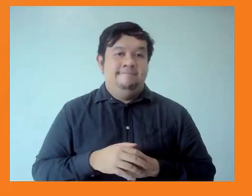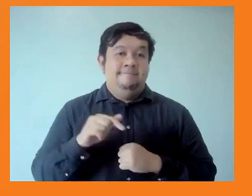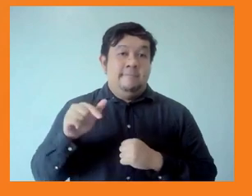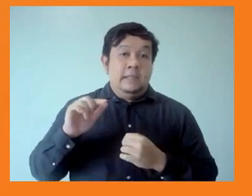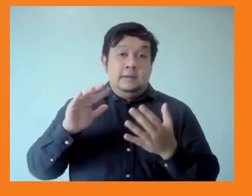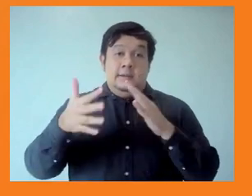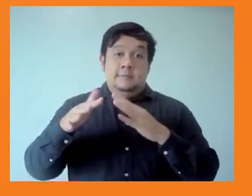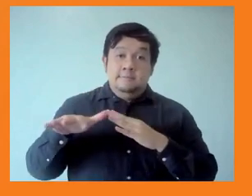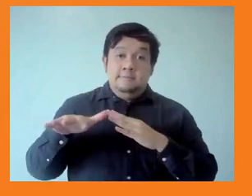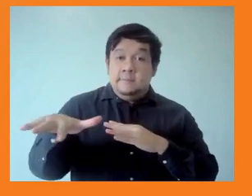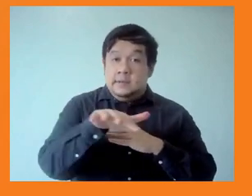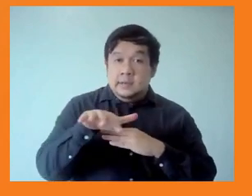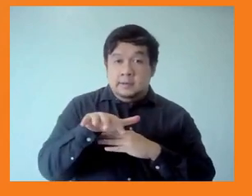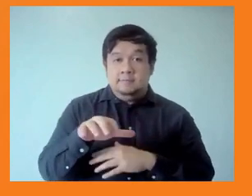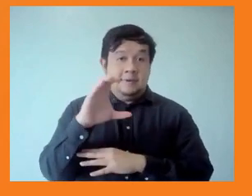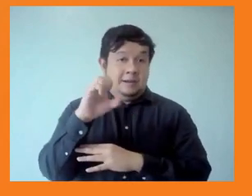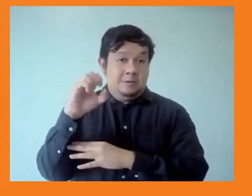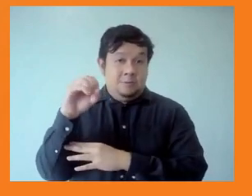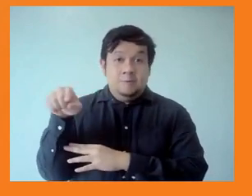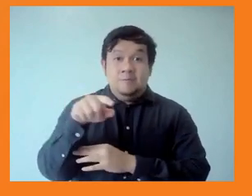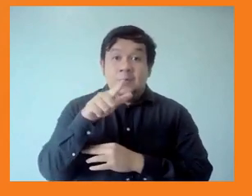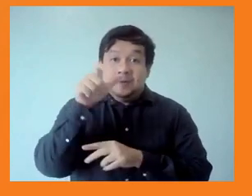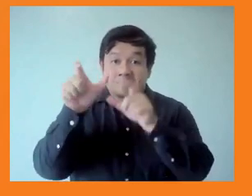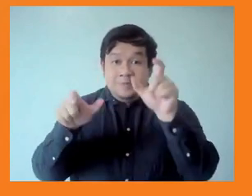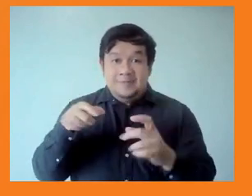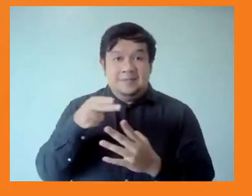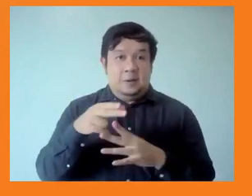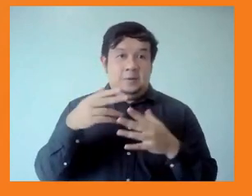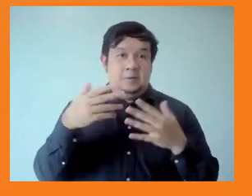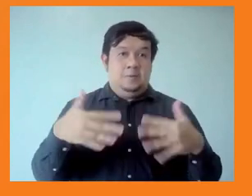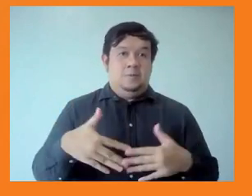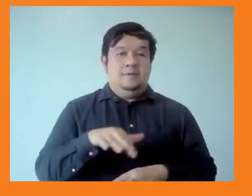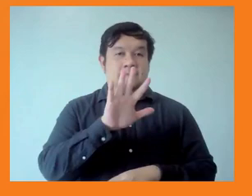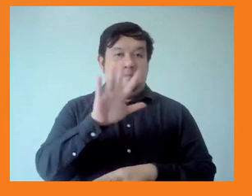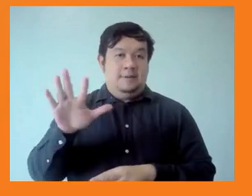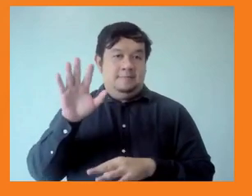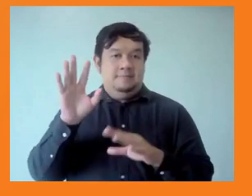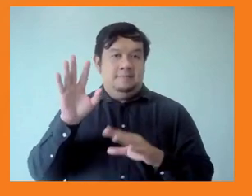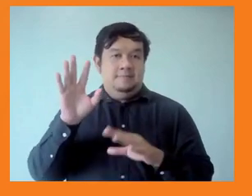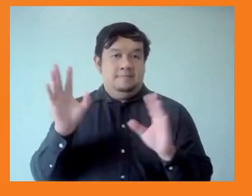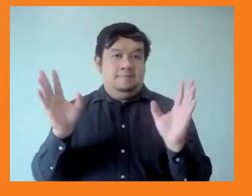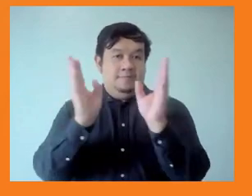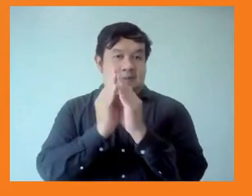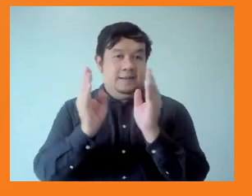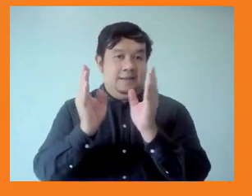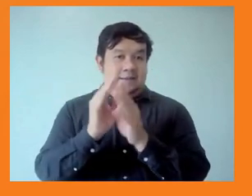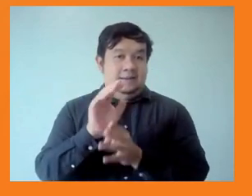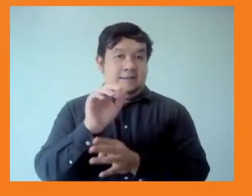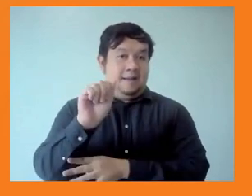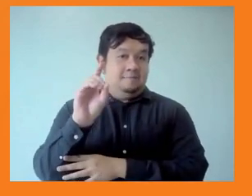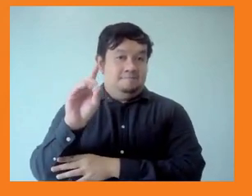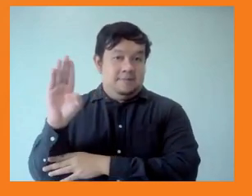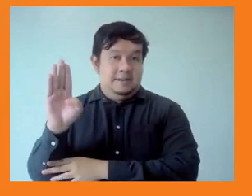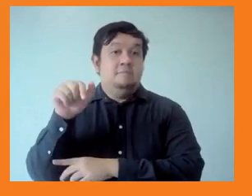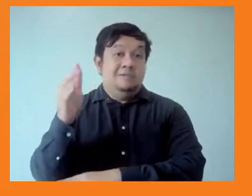the 55th annual meeting of the Asian Development Bank, for speaking in a very inspiring fashion about how